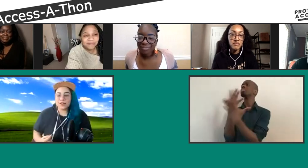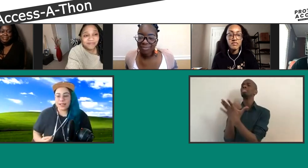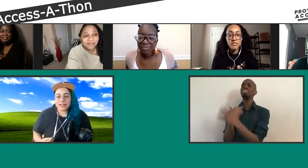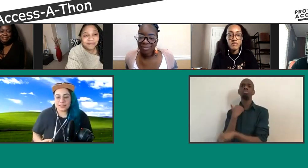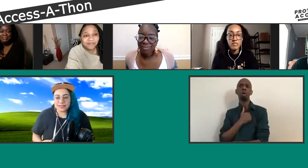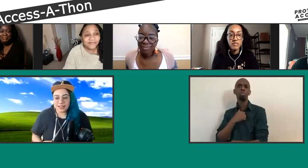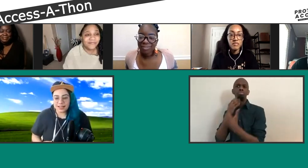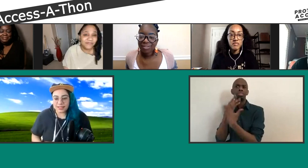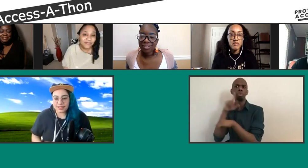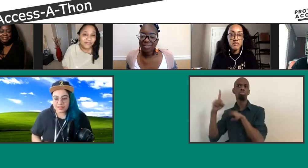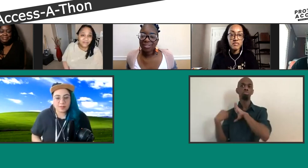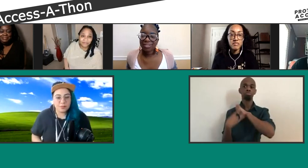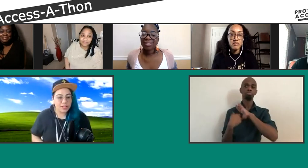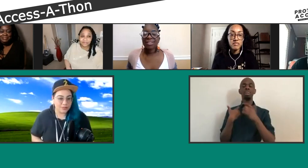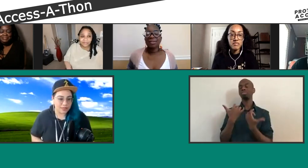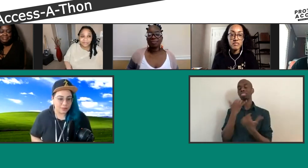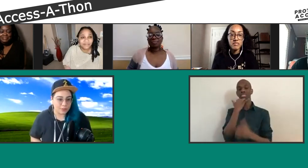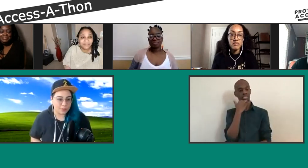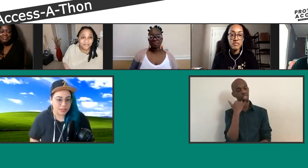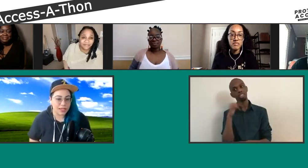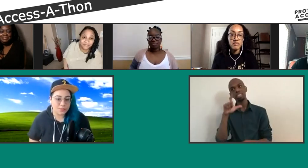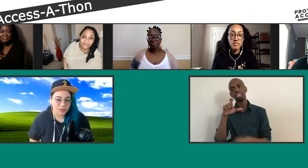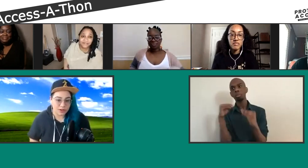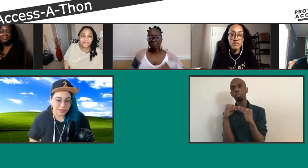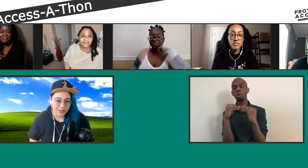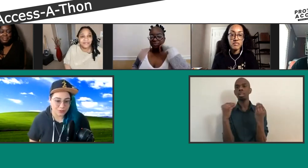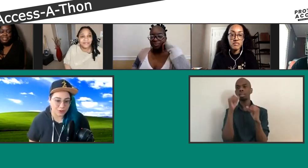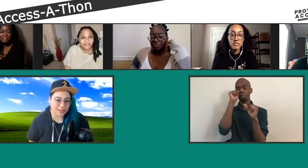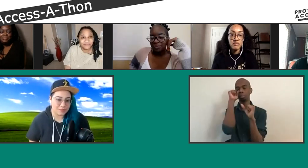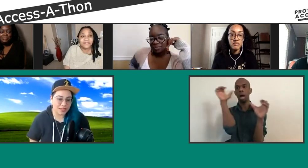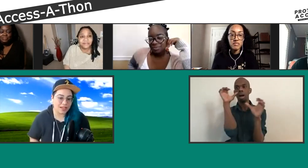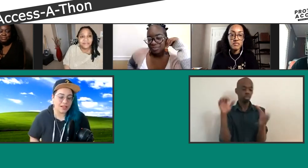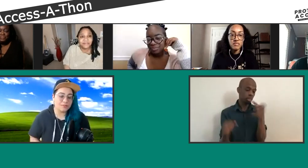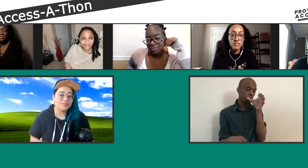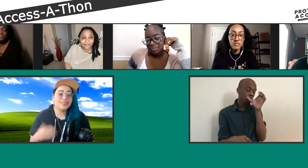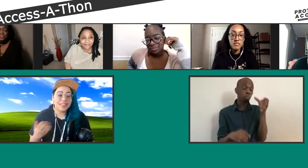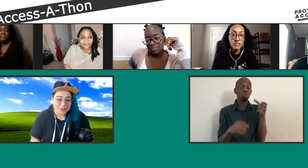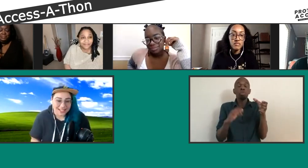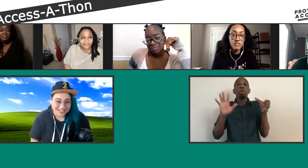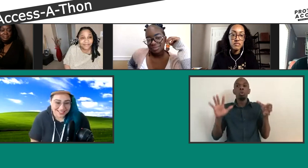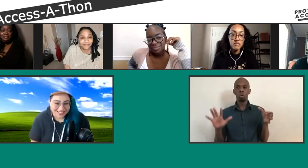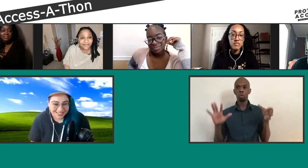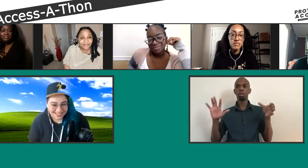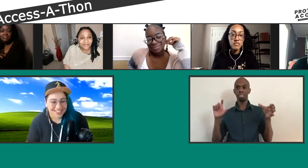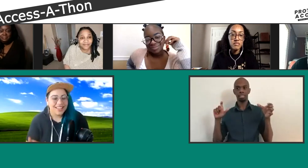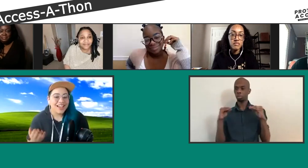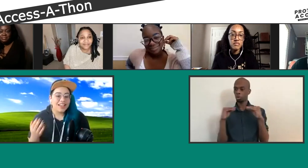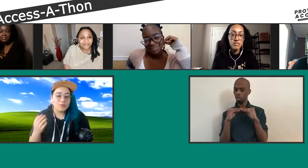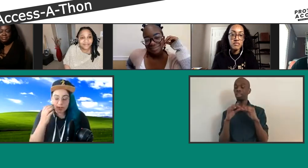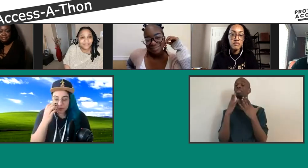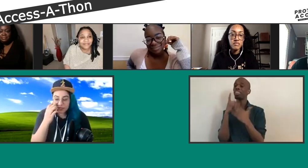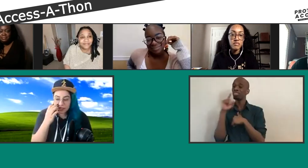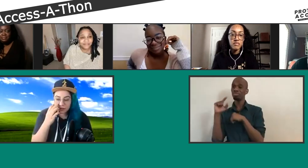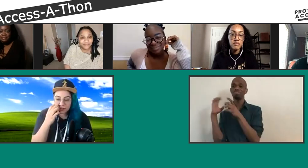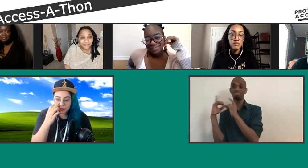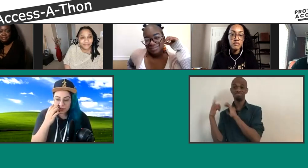I don't know. I guess I, uh, need more caffeine probably. I am so sorry. Thank you for correcting me. Um, thank you, T. And